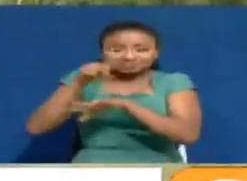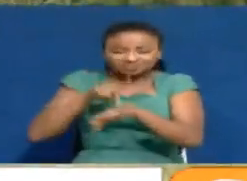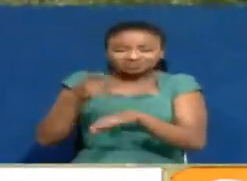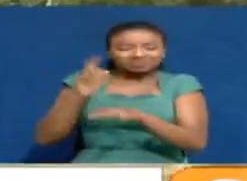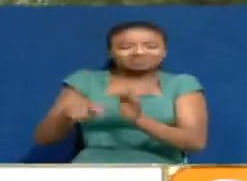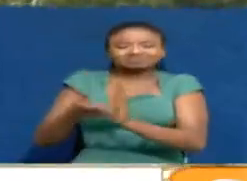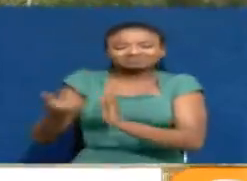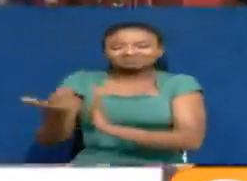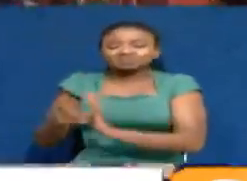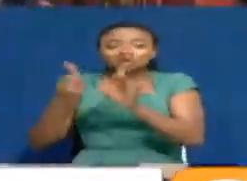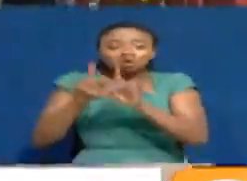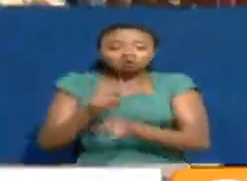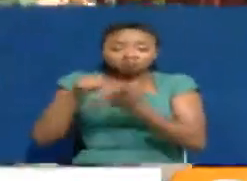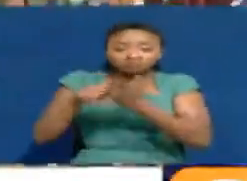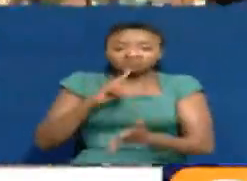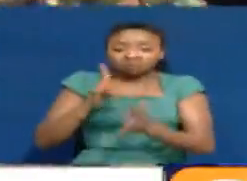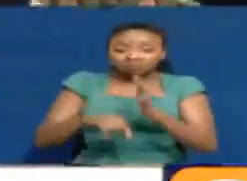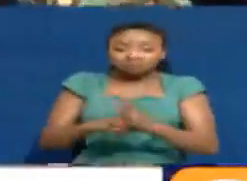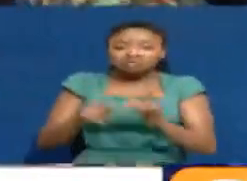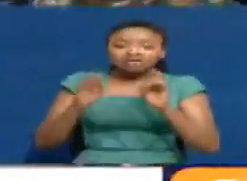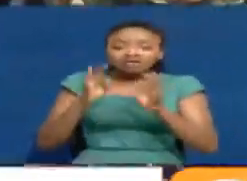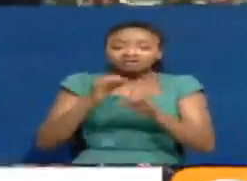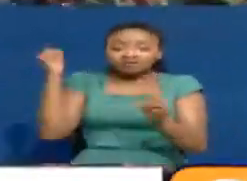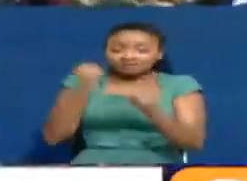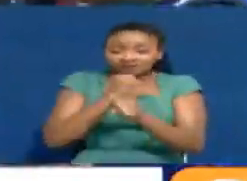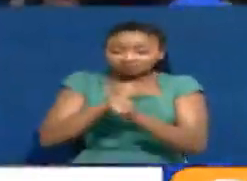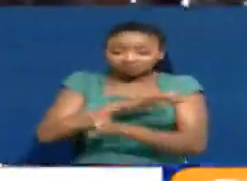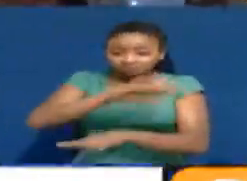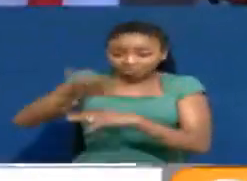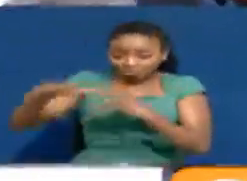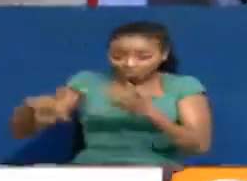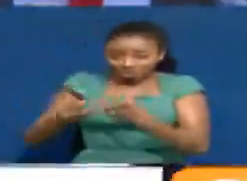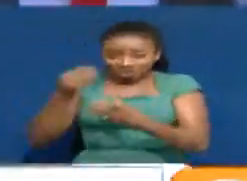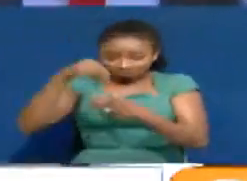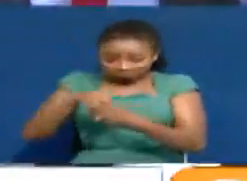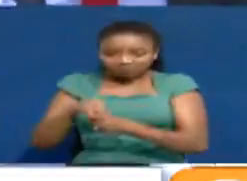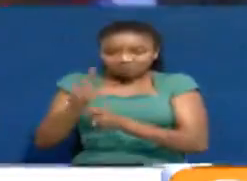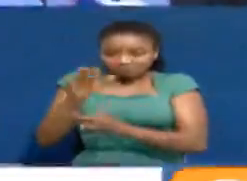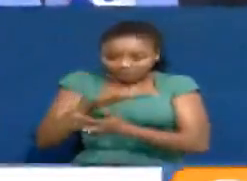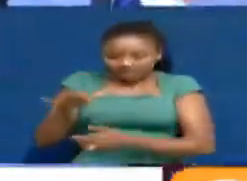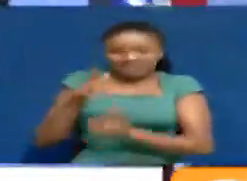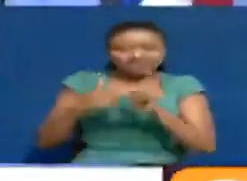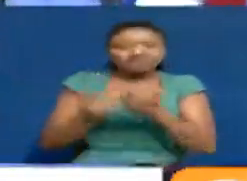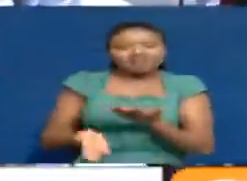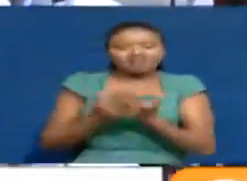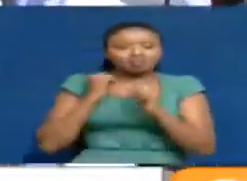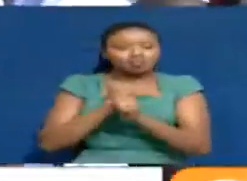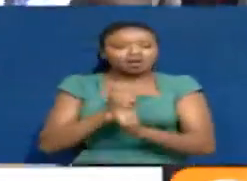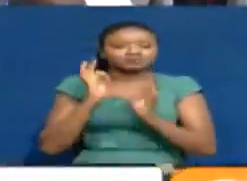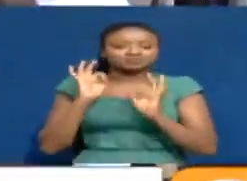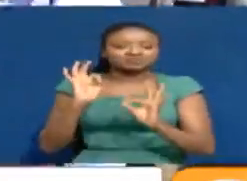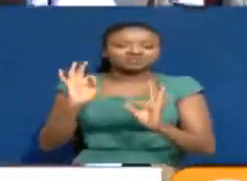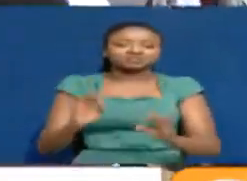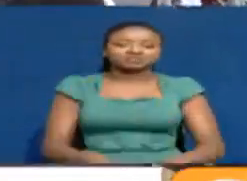furthermore indicating that centralising of functions is meant to reduce redundancies and improve efficiency in the